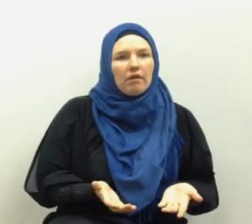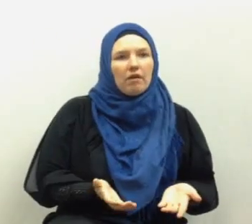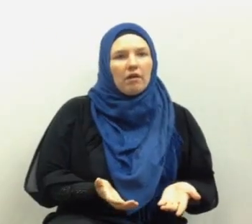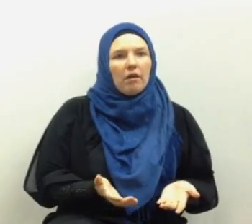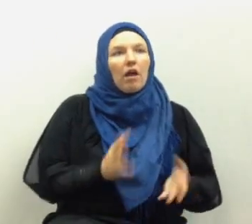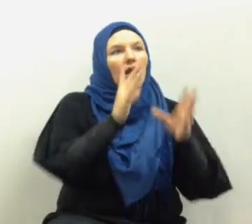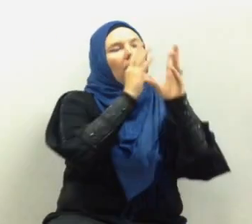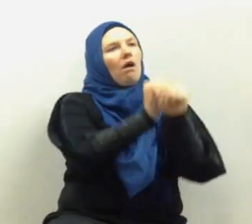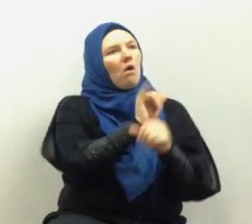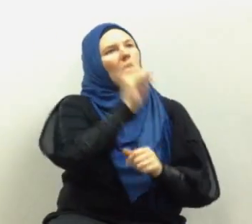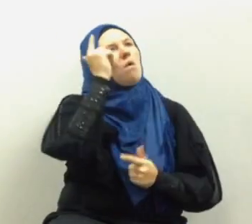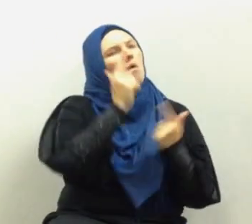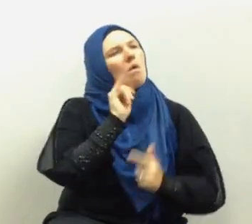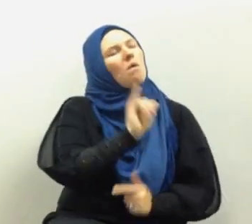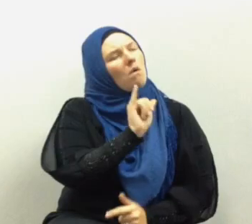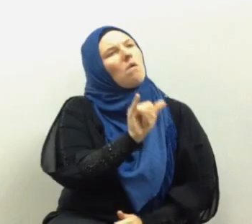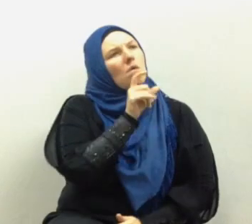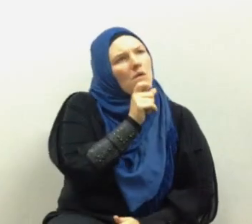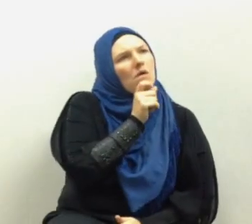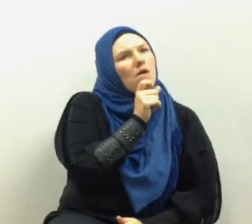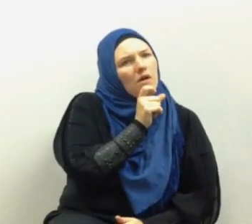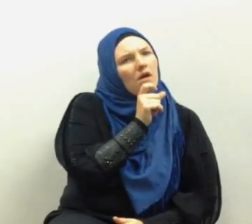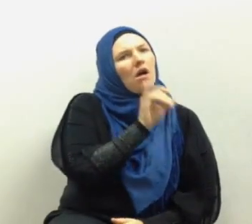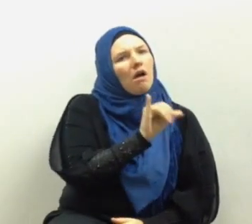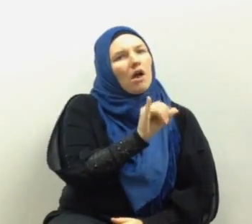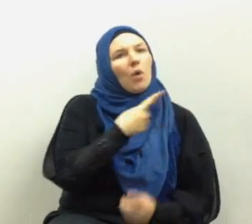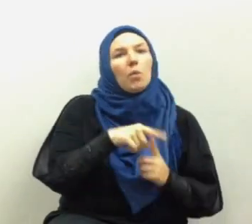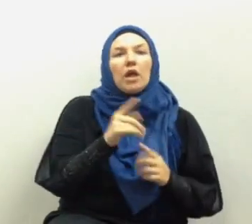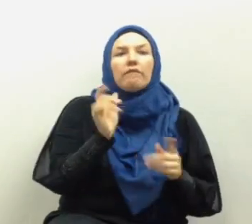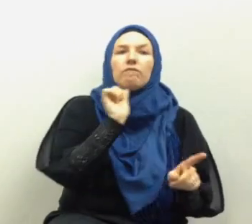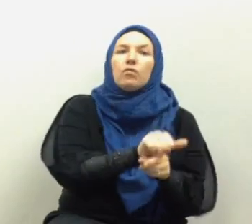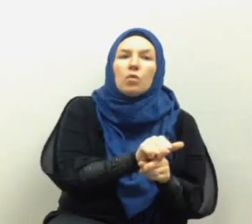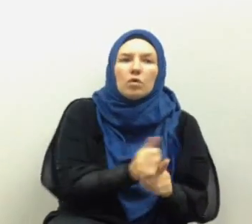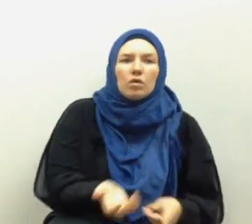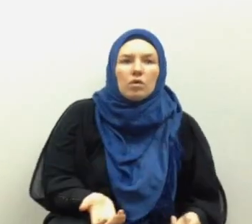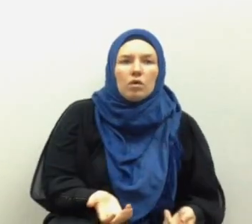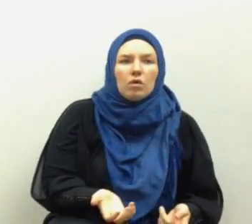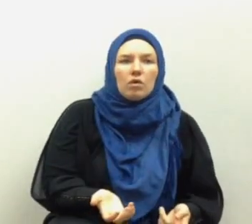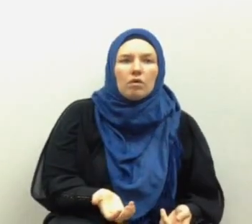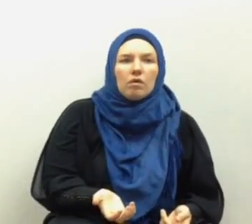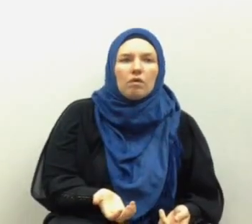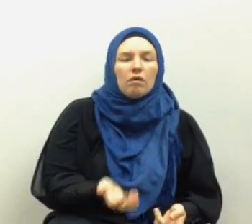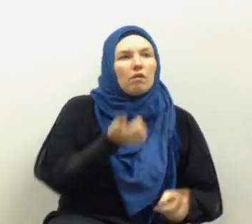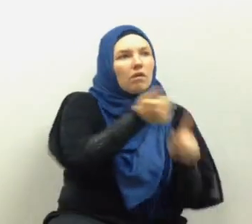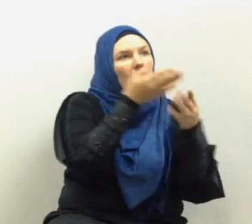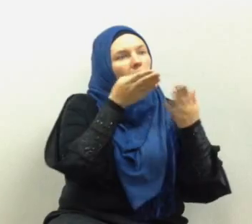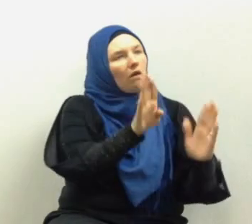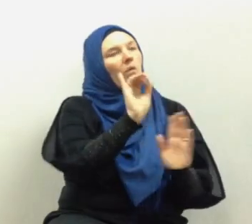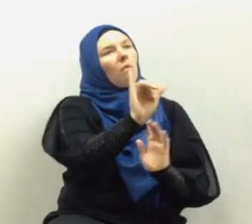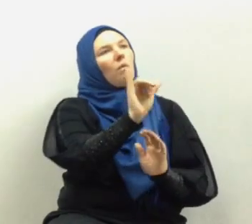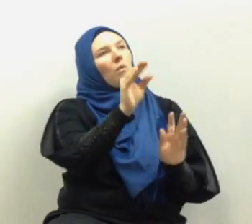and we get attracted by their logic and we get deceived by their ways